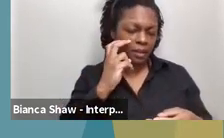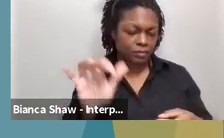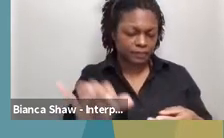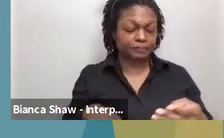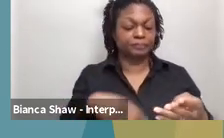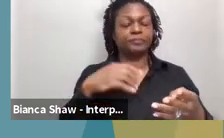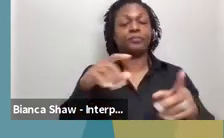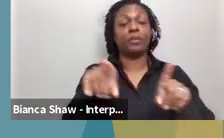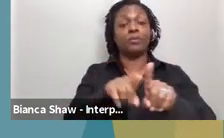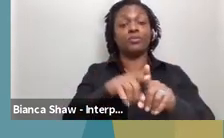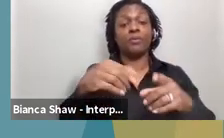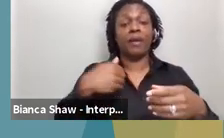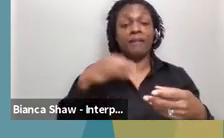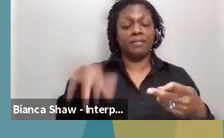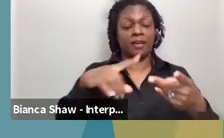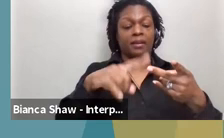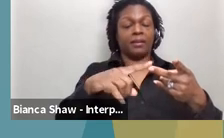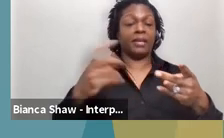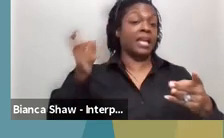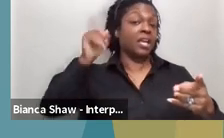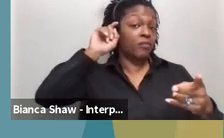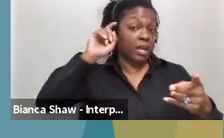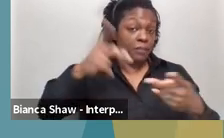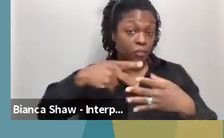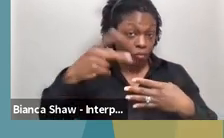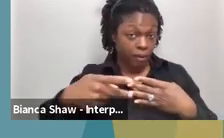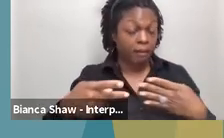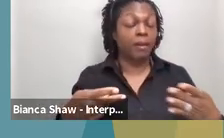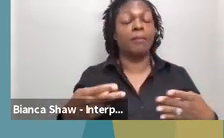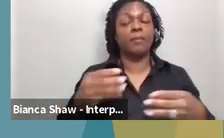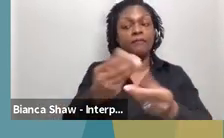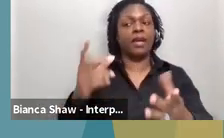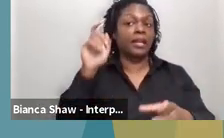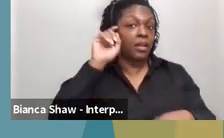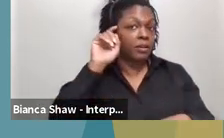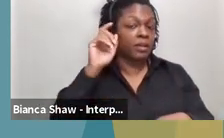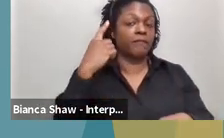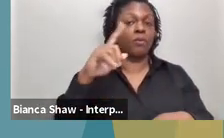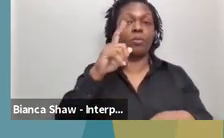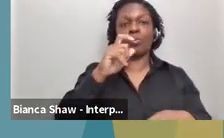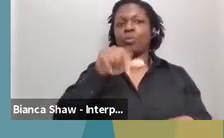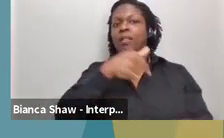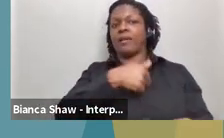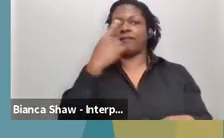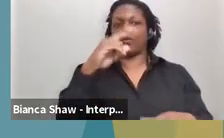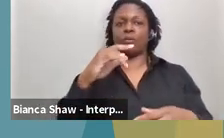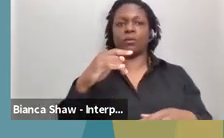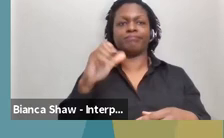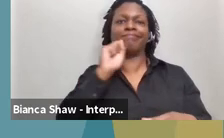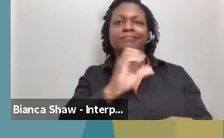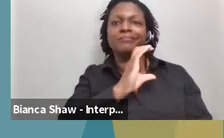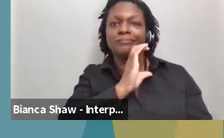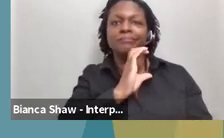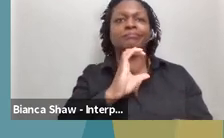program, and that program provides hearing aids to, uh, eligible Louisiana seniors. There is a, um,